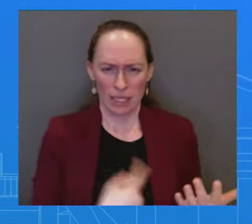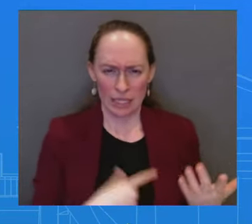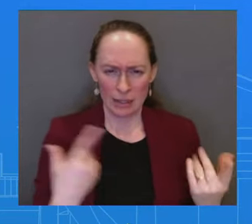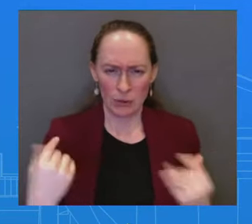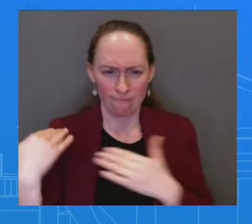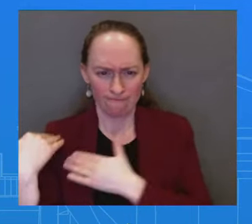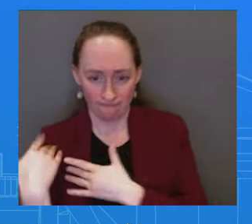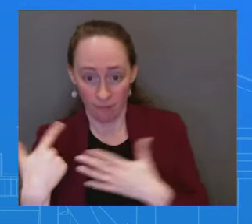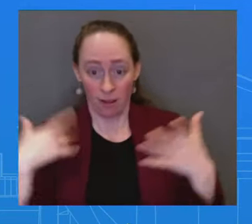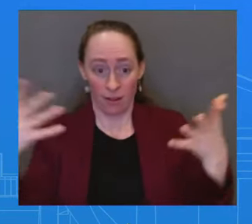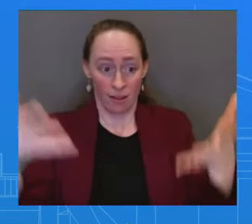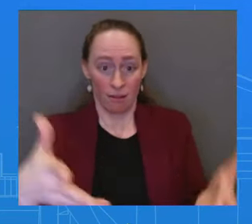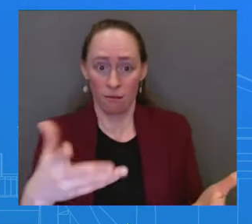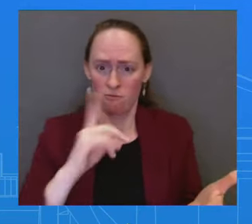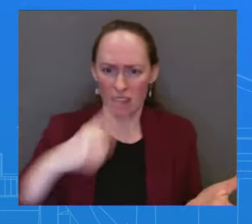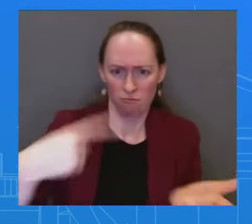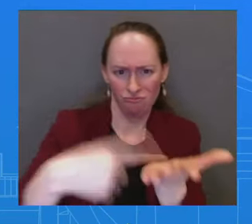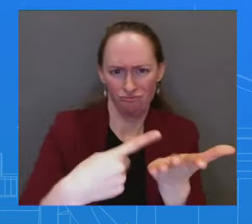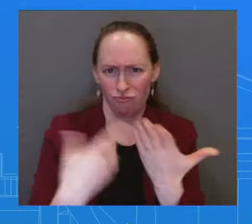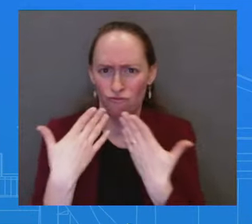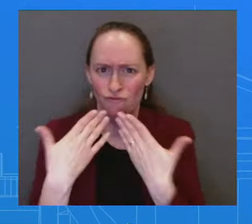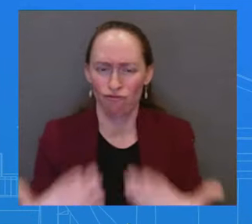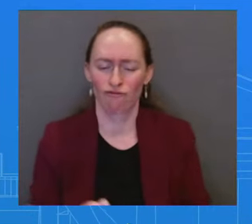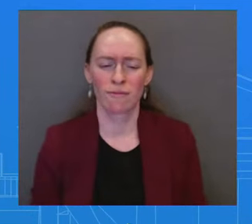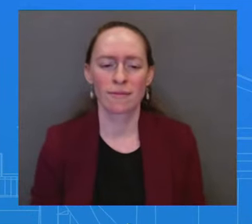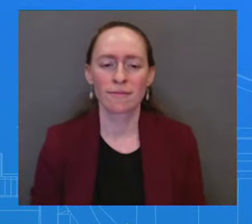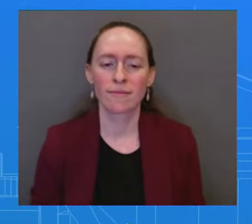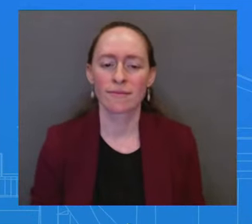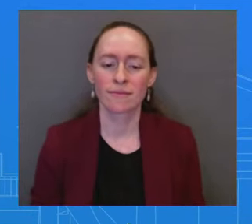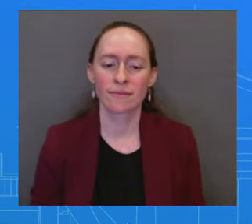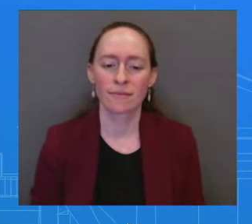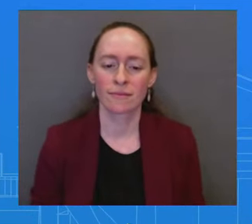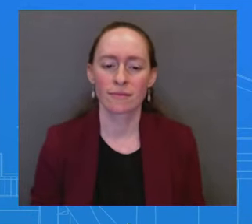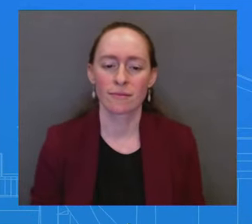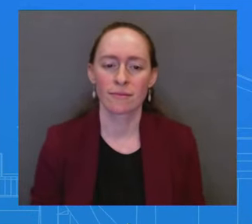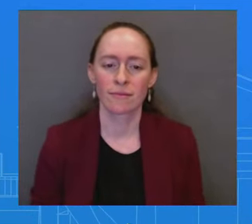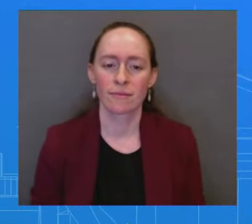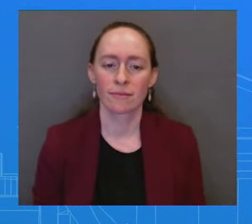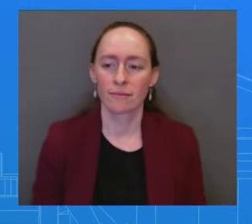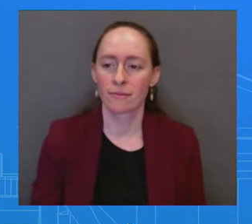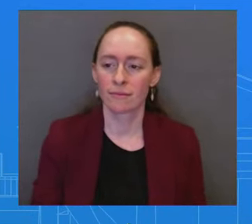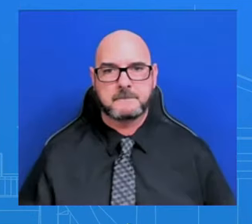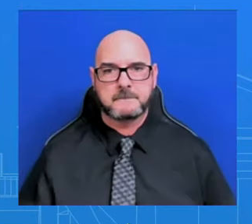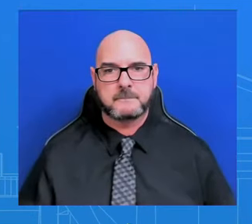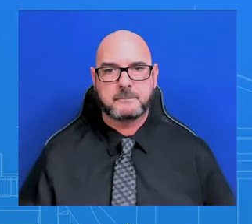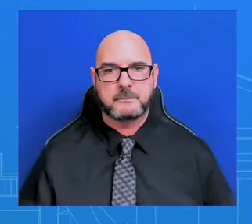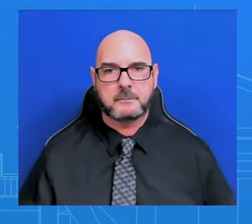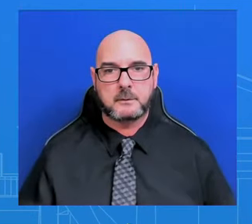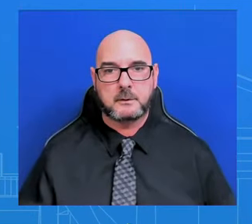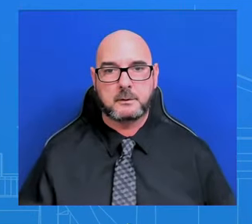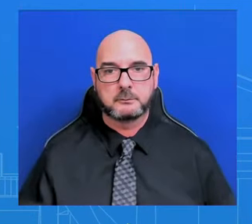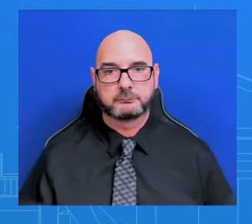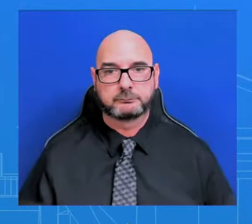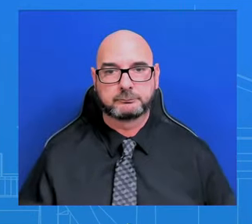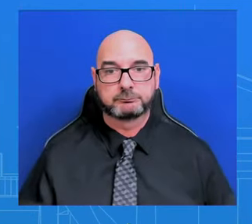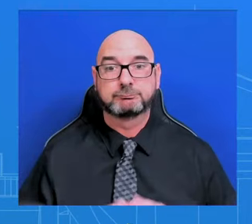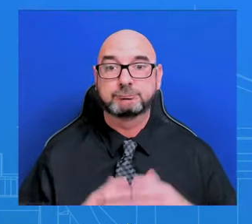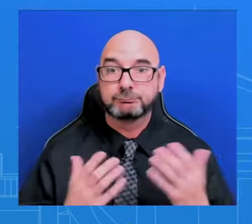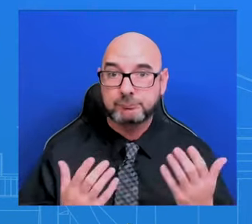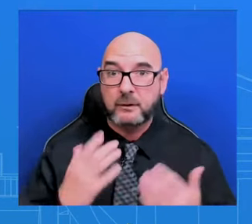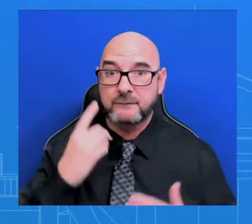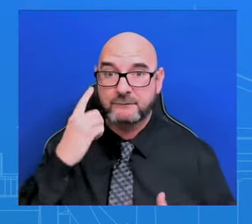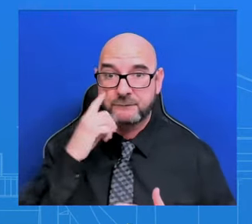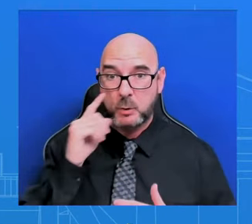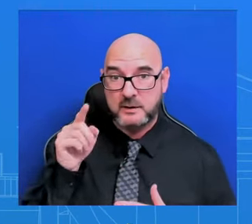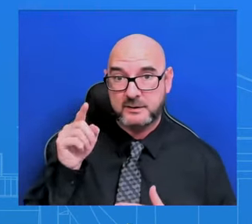Nancy. Thanks, Karine. On the razor wire case, now that the Supreme Court has decided in favor of the administration, what is the